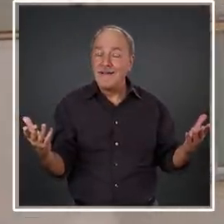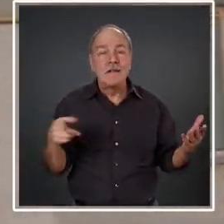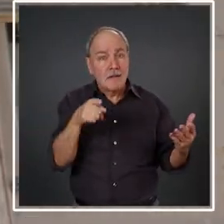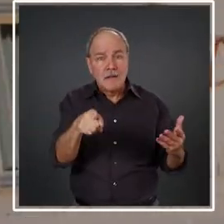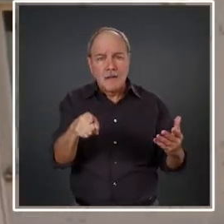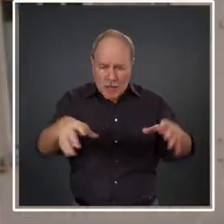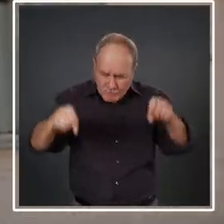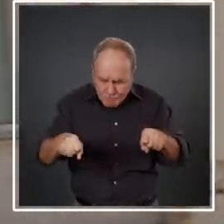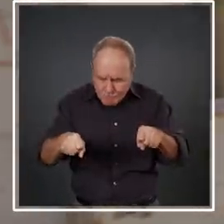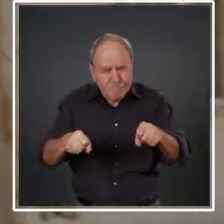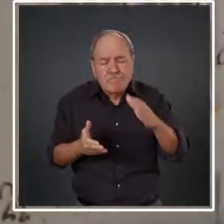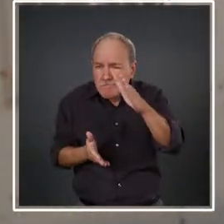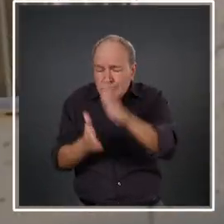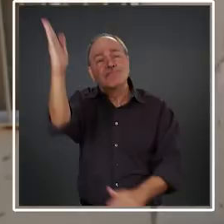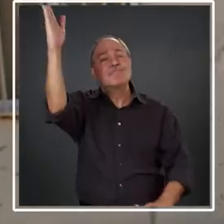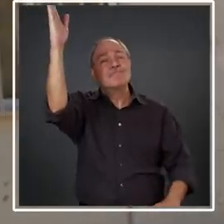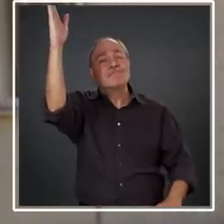He held on and just took off.